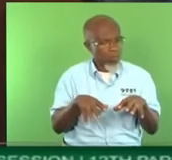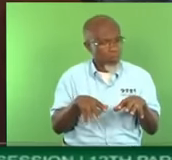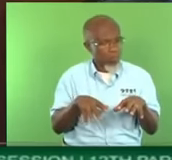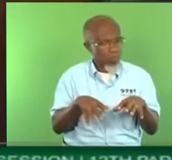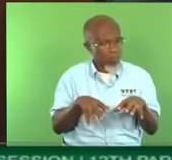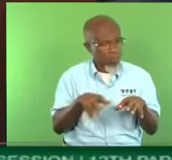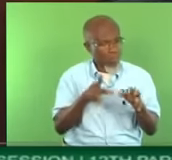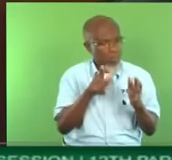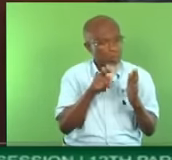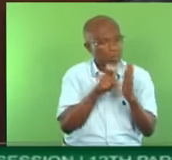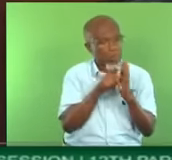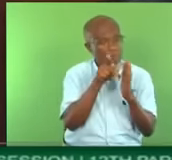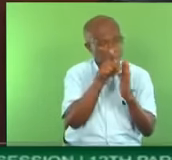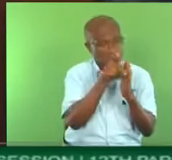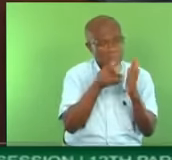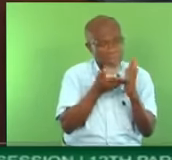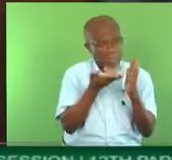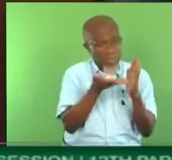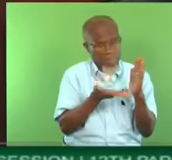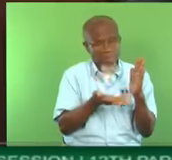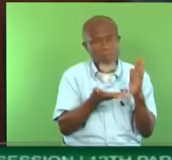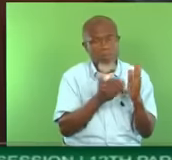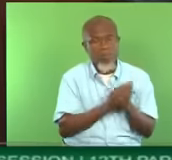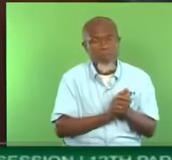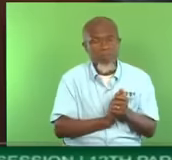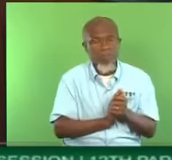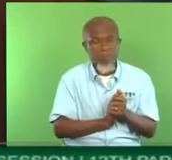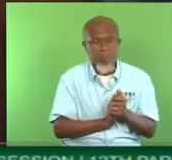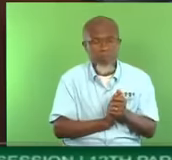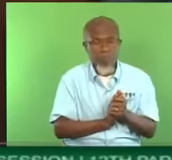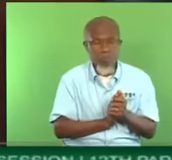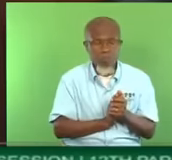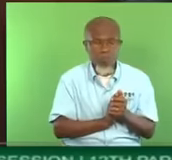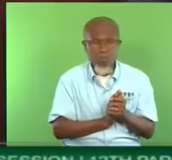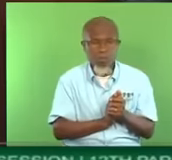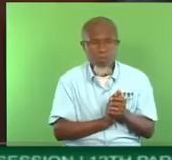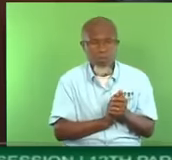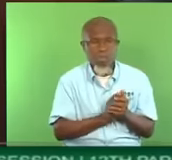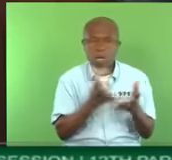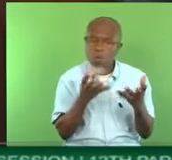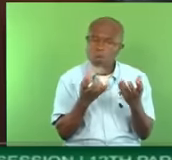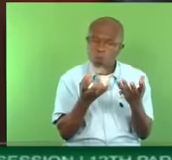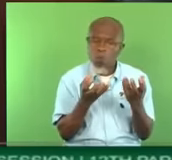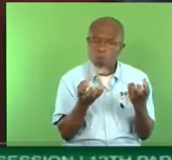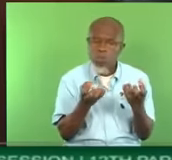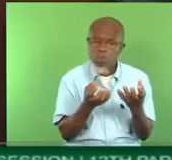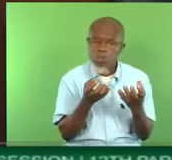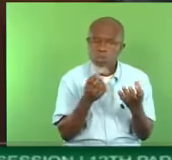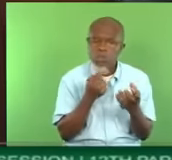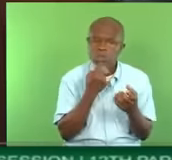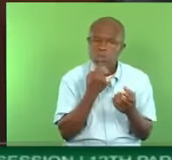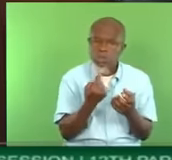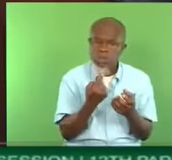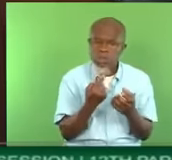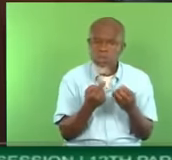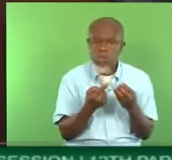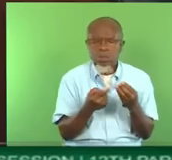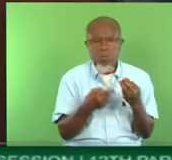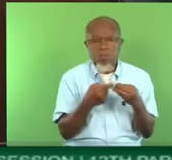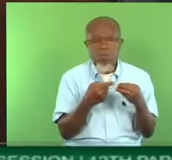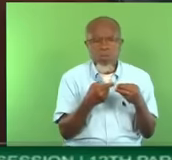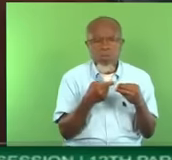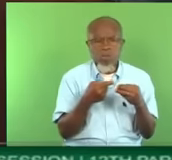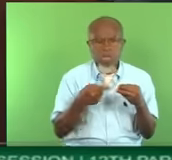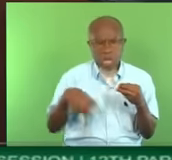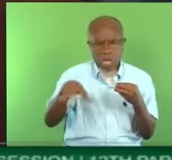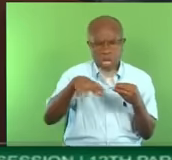policy initiative. Madam Speaker, in the few minutes I have left, I wanted to just speak to a couple matters in the constituency